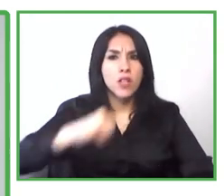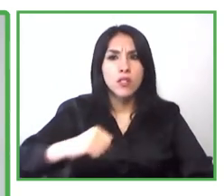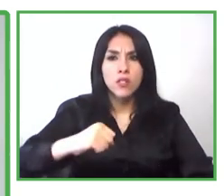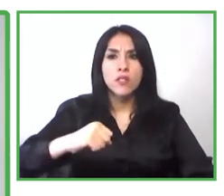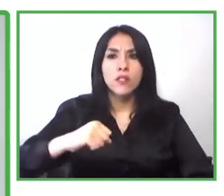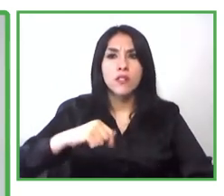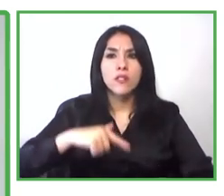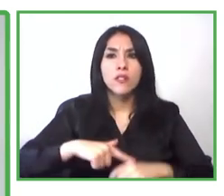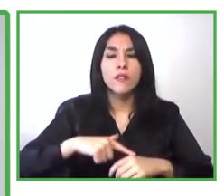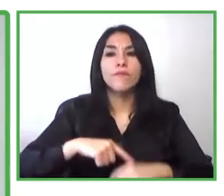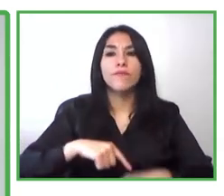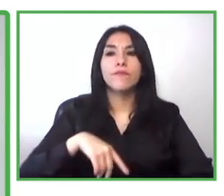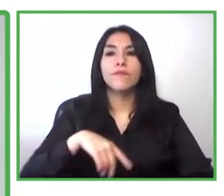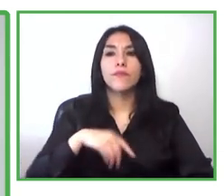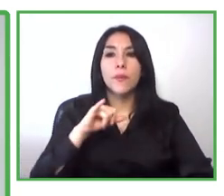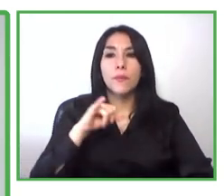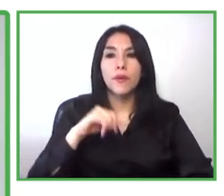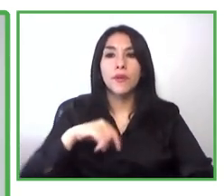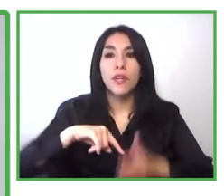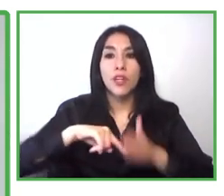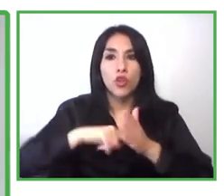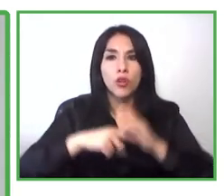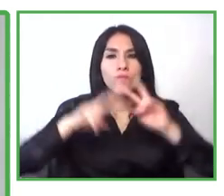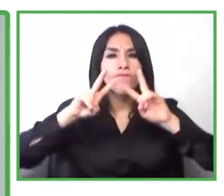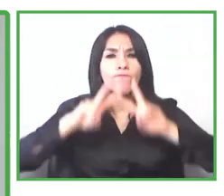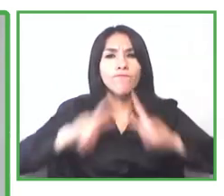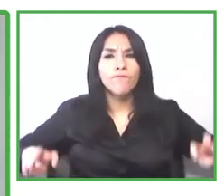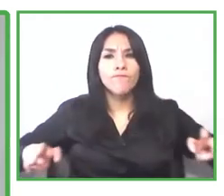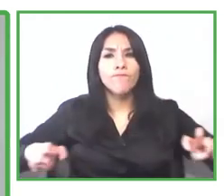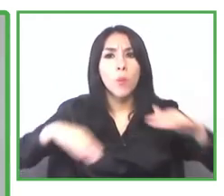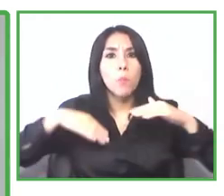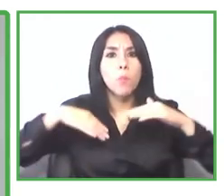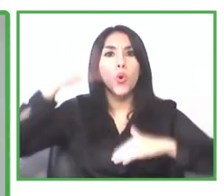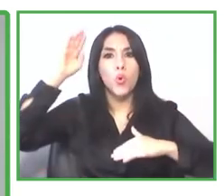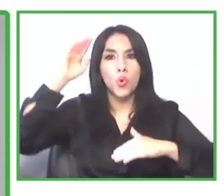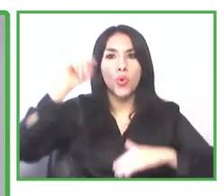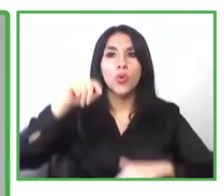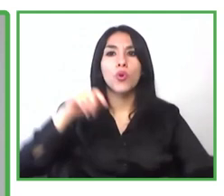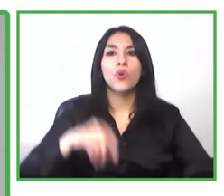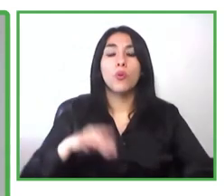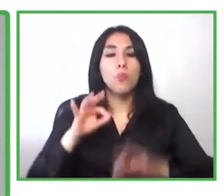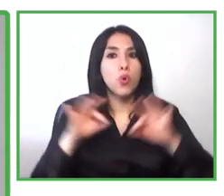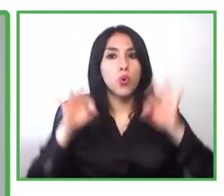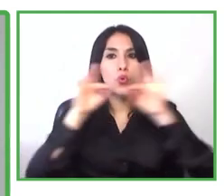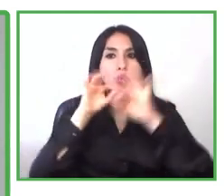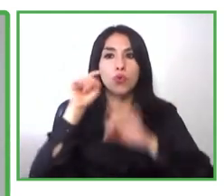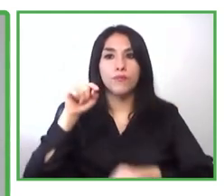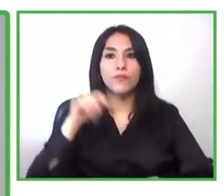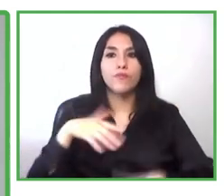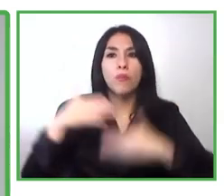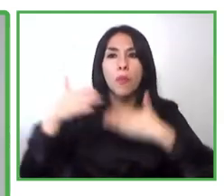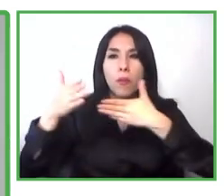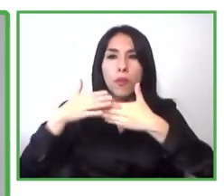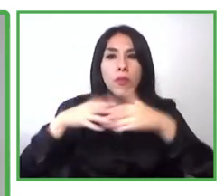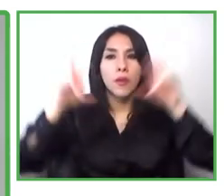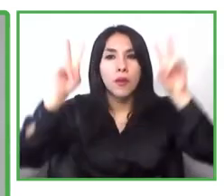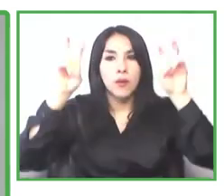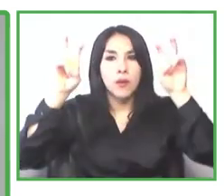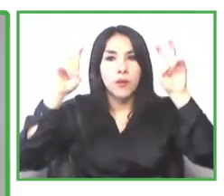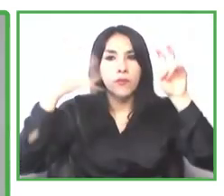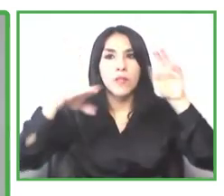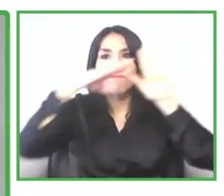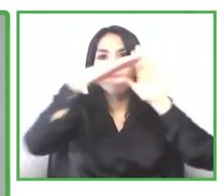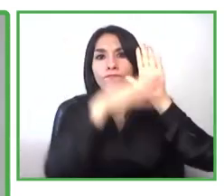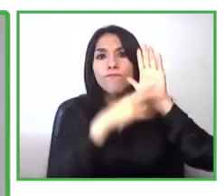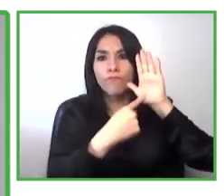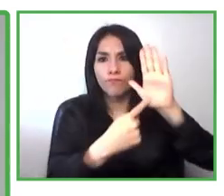and also to help those with those tools with those related with the approach with the financial programs and the